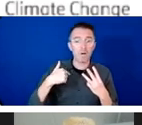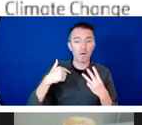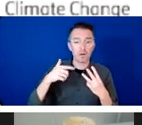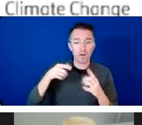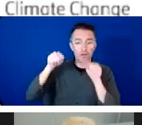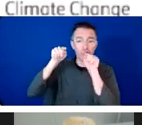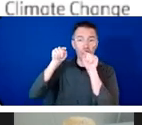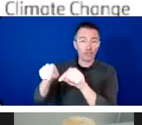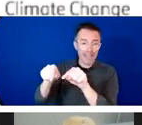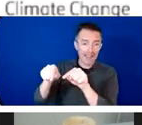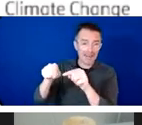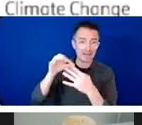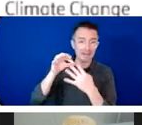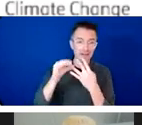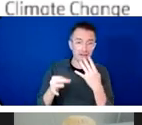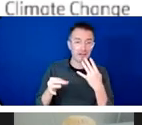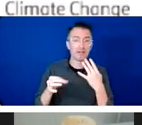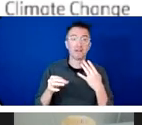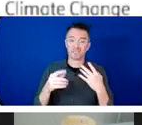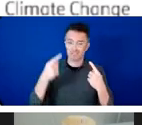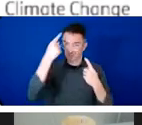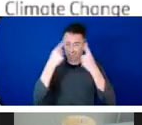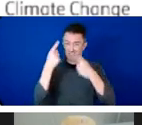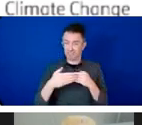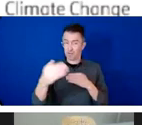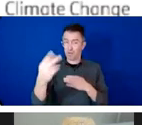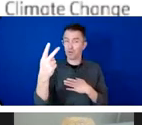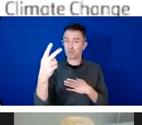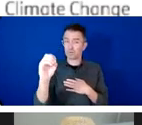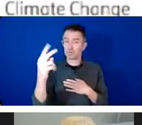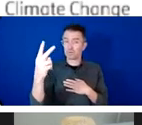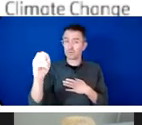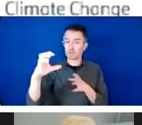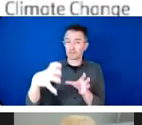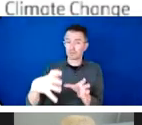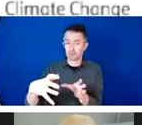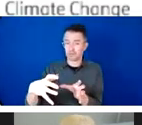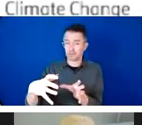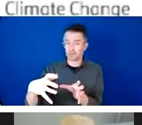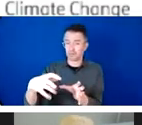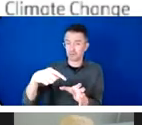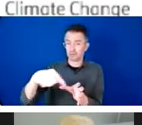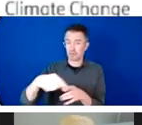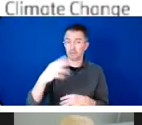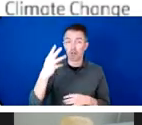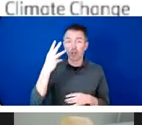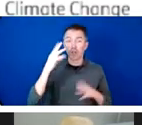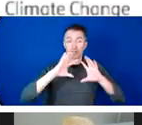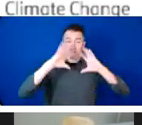The three national centers for violence against women announced having to